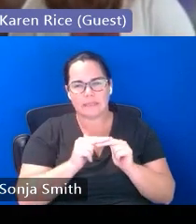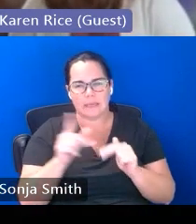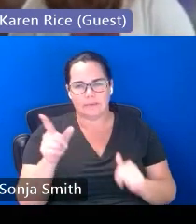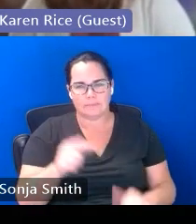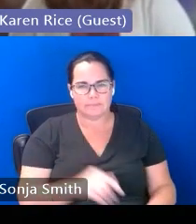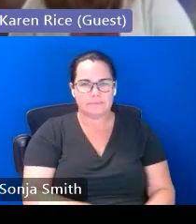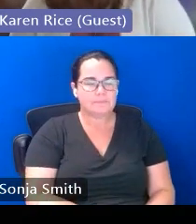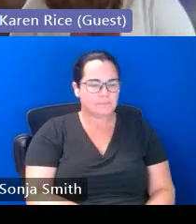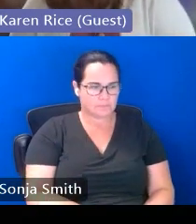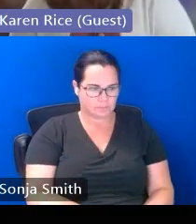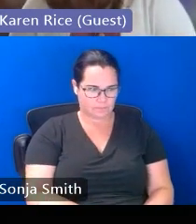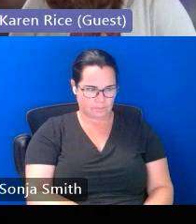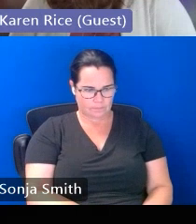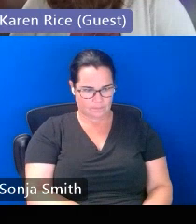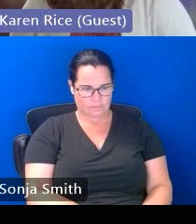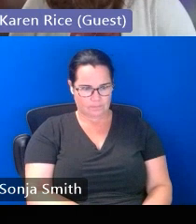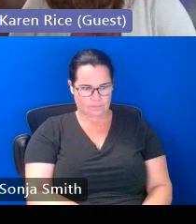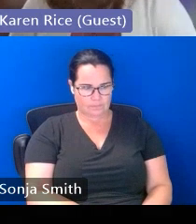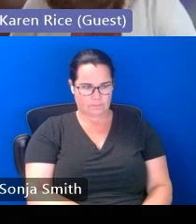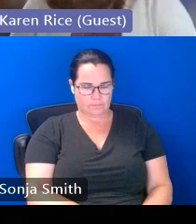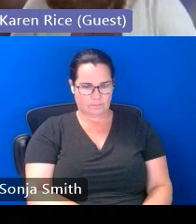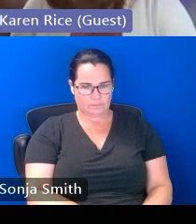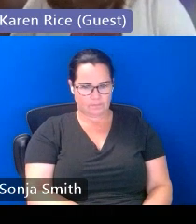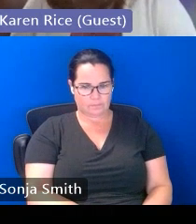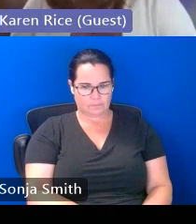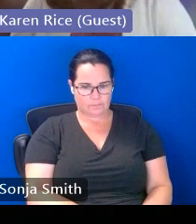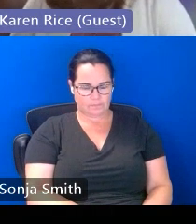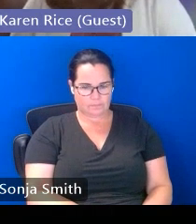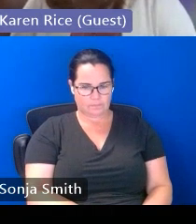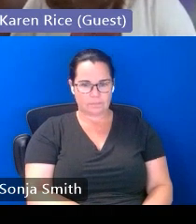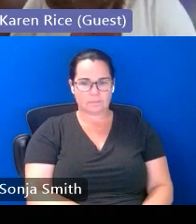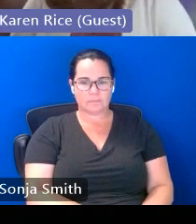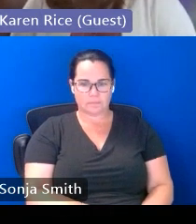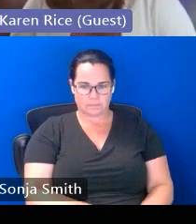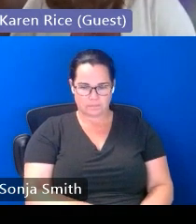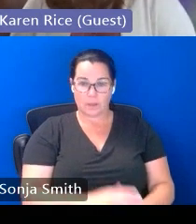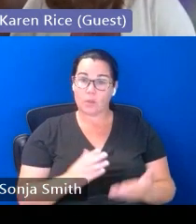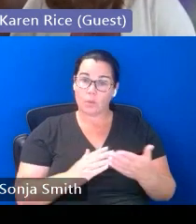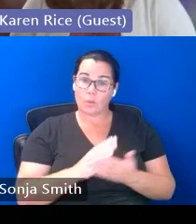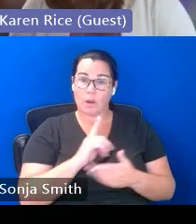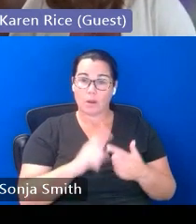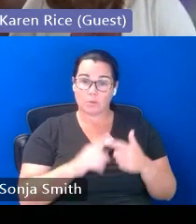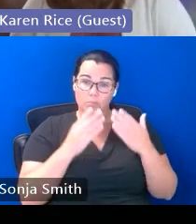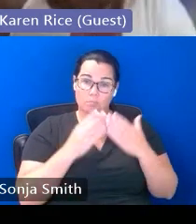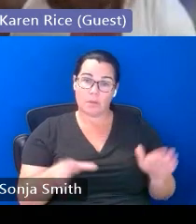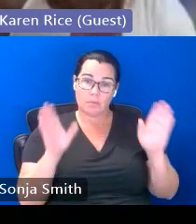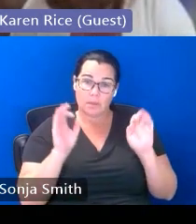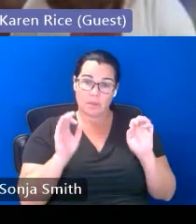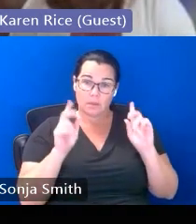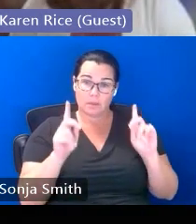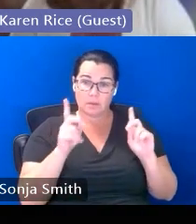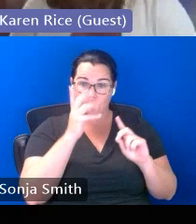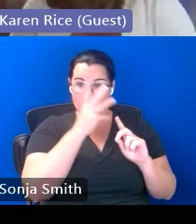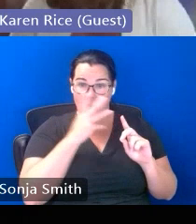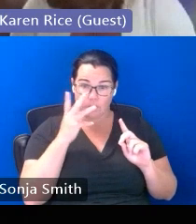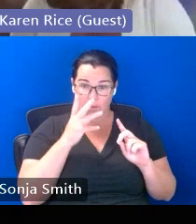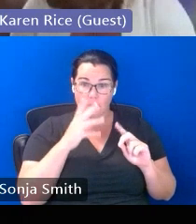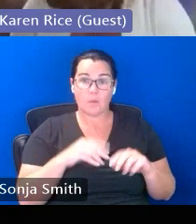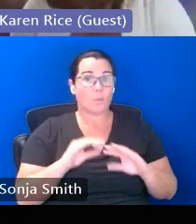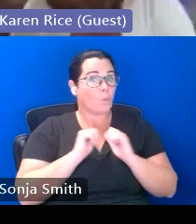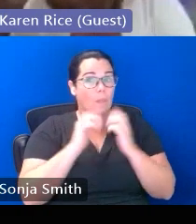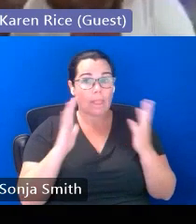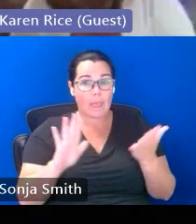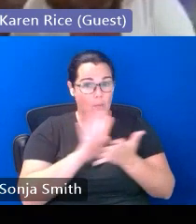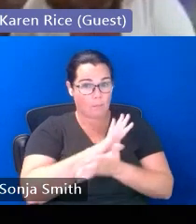and so want to just say again the right to public education for immigrant children undocumented children extends